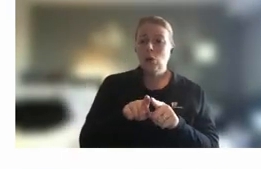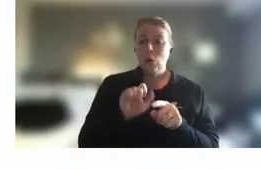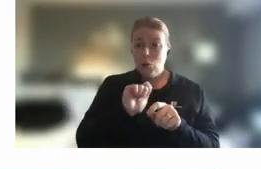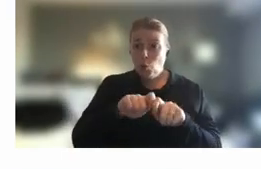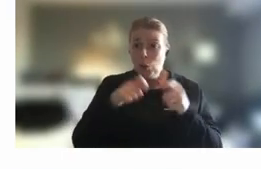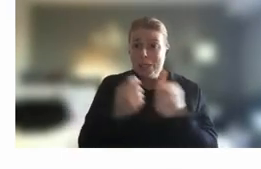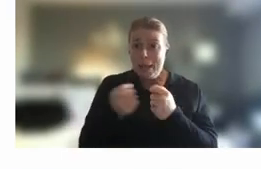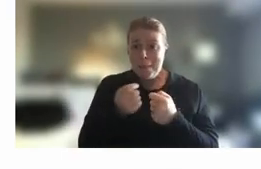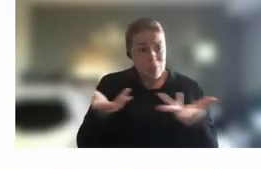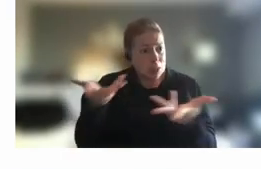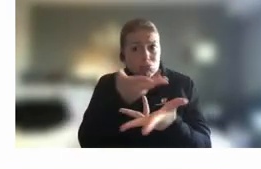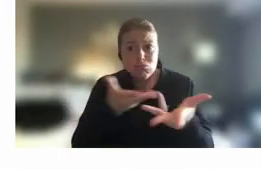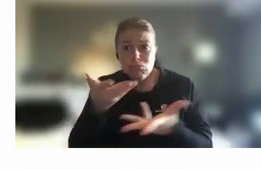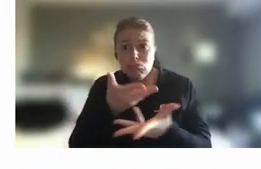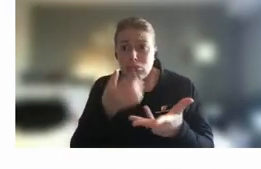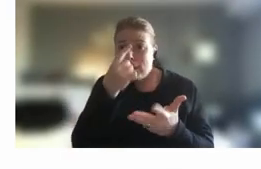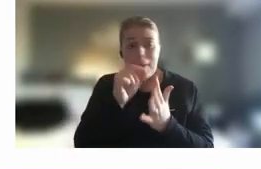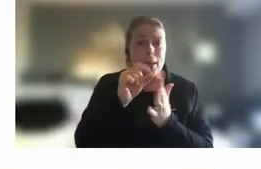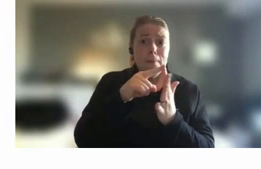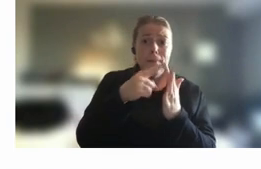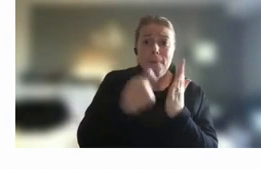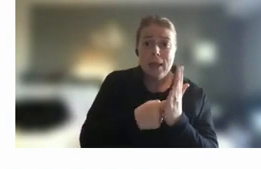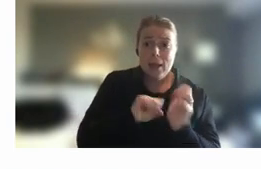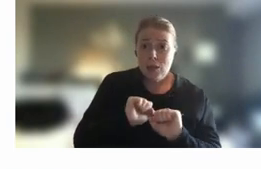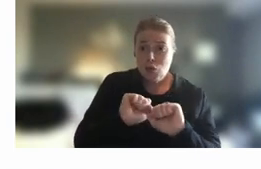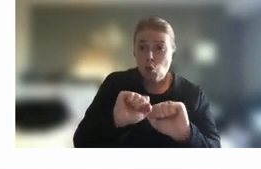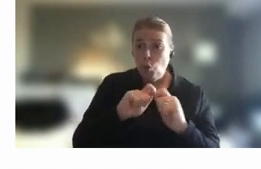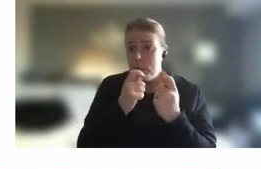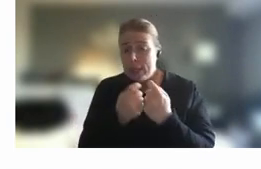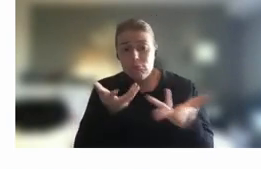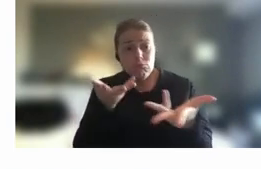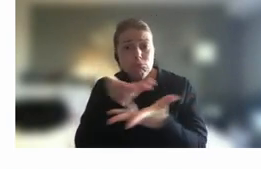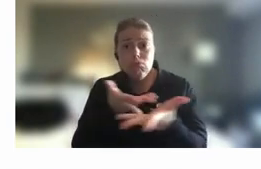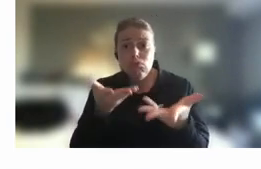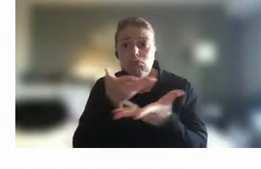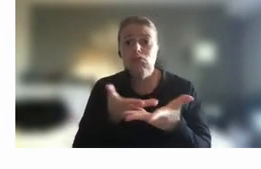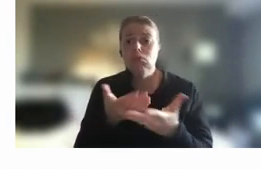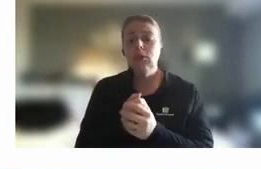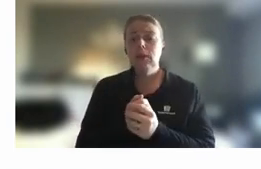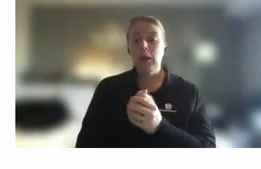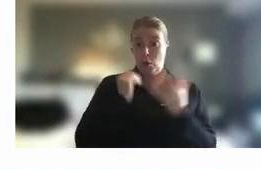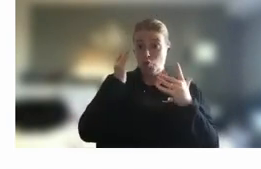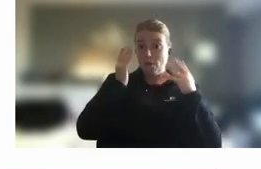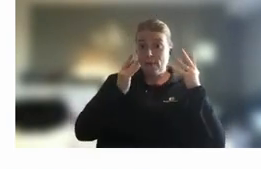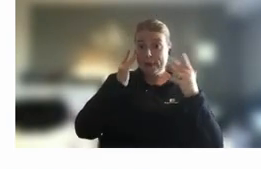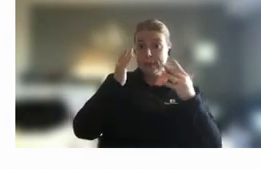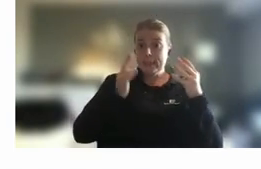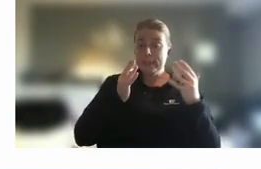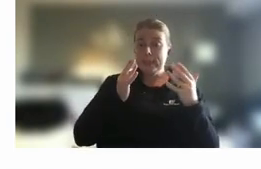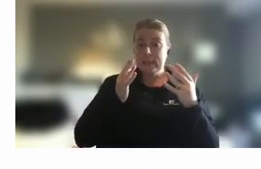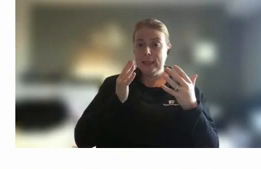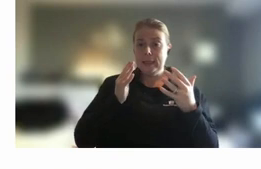members it doesn't it could be a peer it could be your team um reflecting on those things as part of embracing that growth mindset